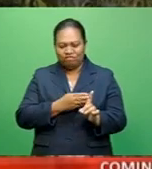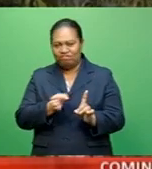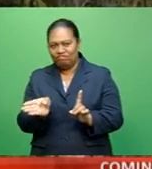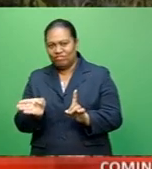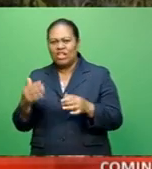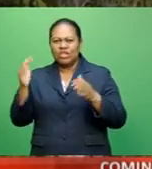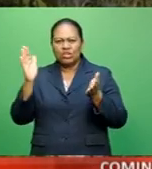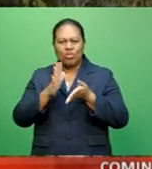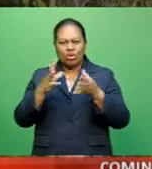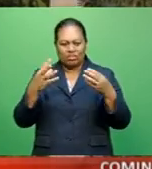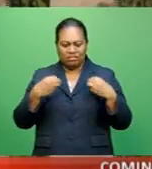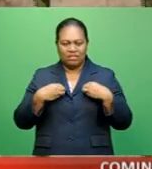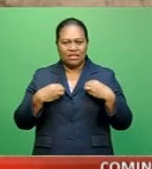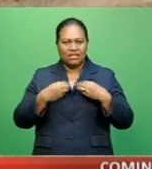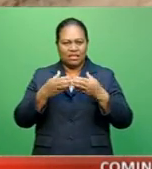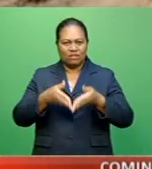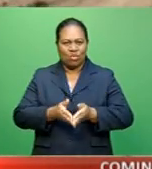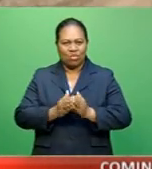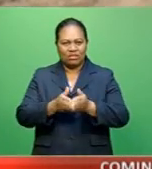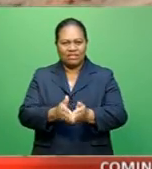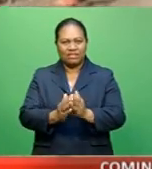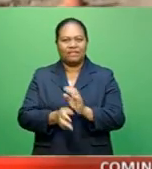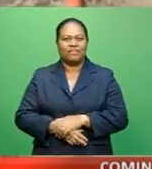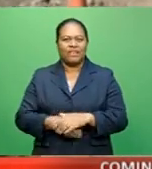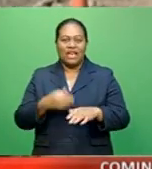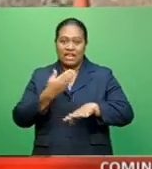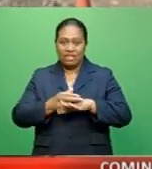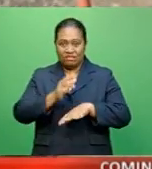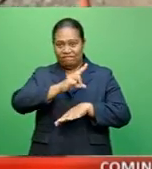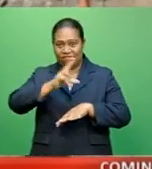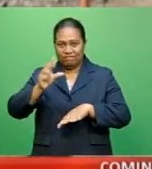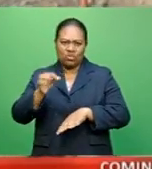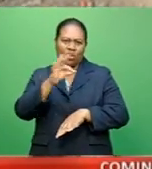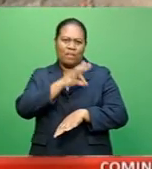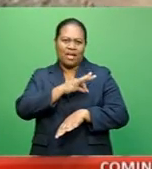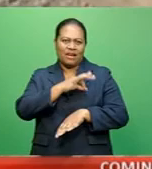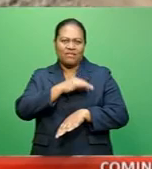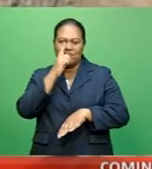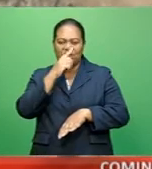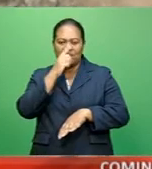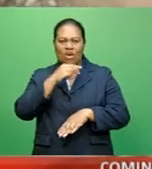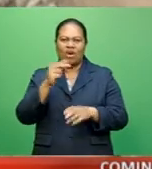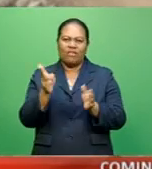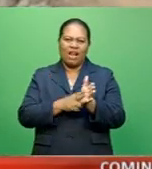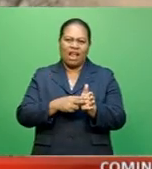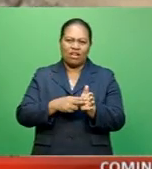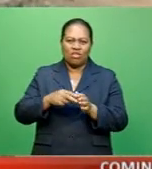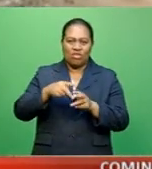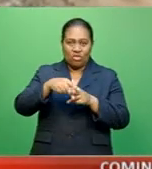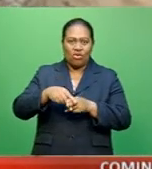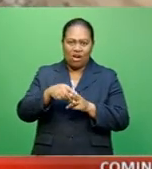small boat business. A new crossing to benefit people of Navoza. Stay with us.